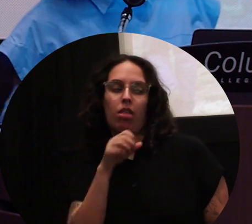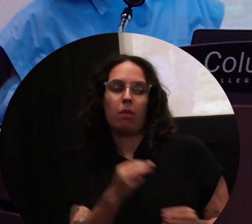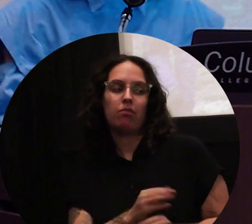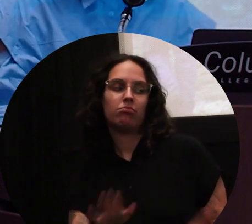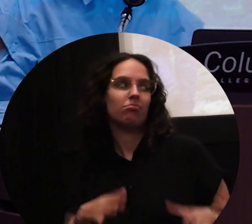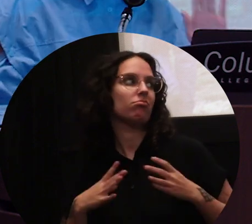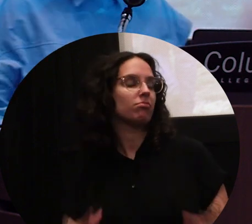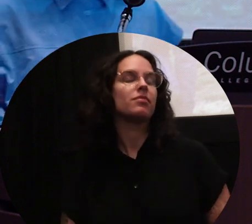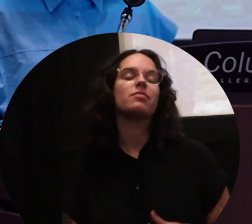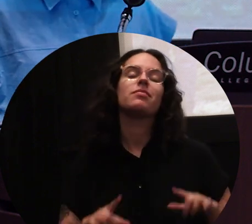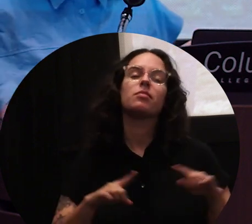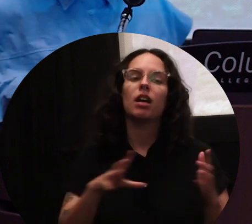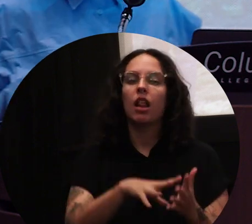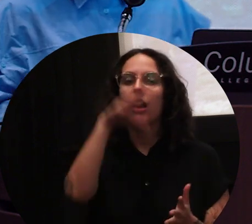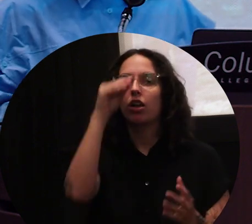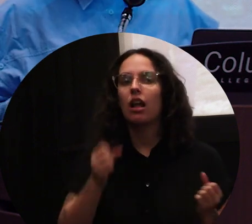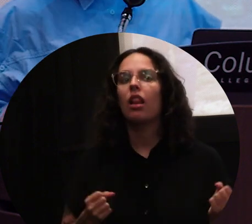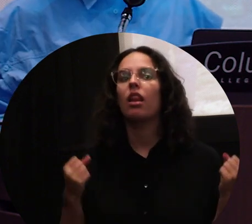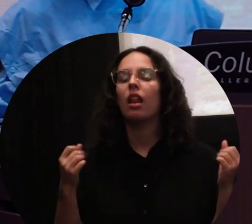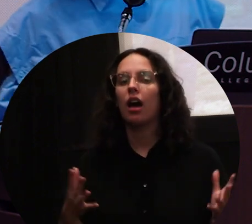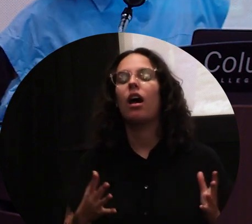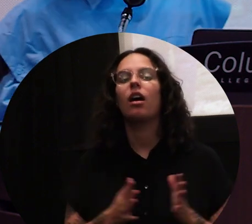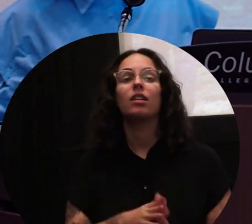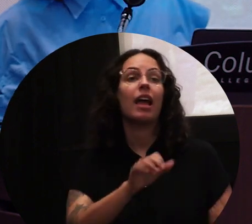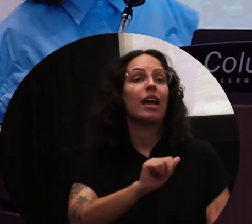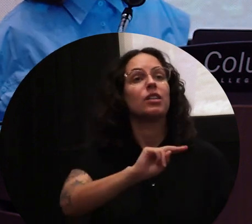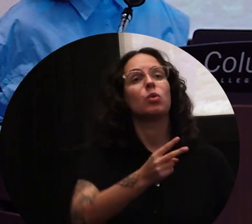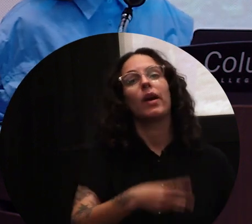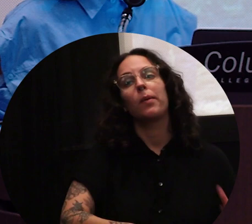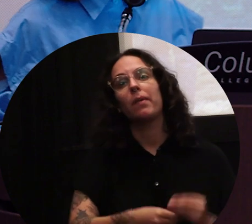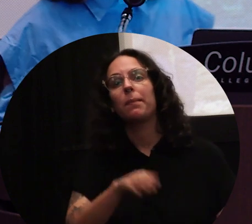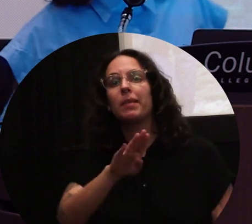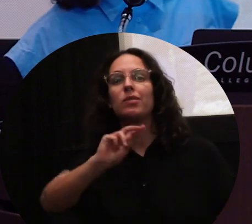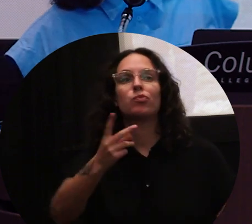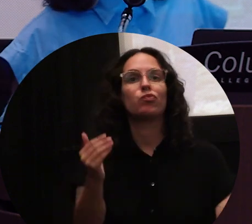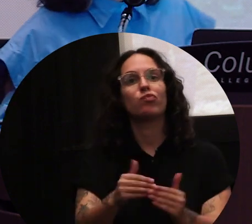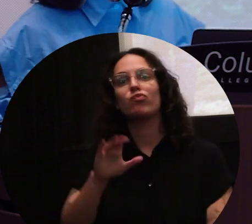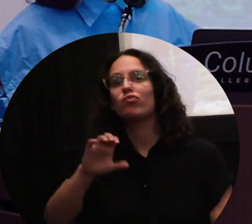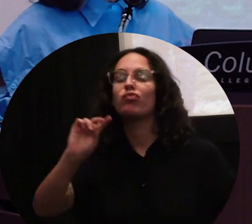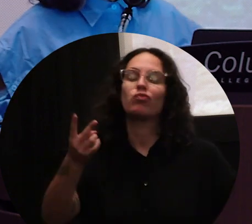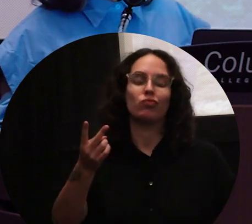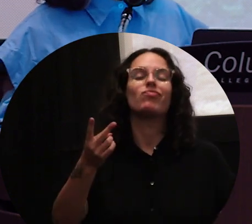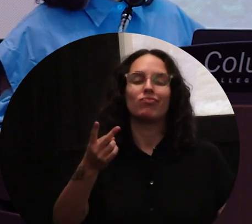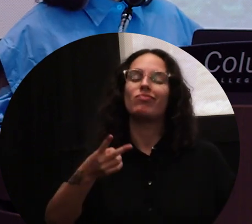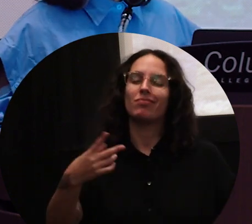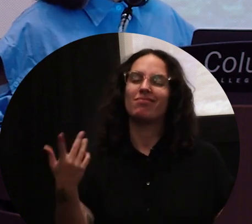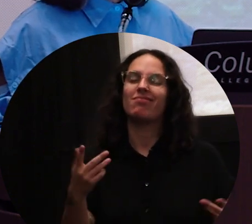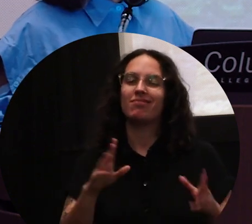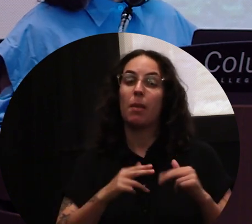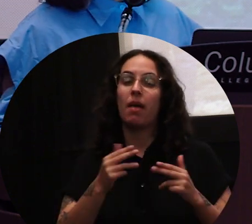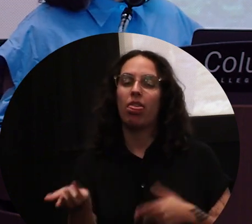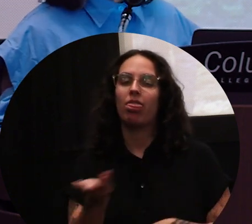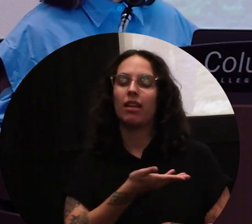okay. But I learned a lot. There's a lot of those A squared plus B squared equals C squared happening here to build all of this. But